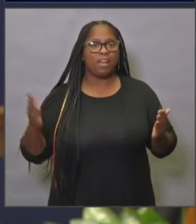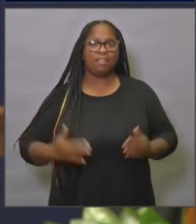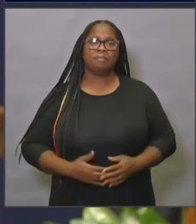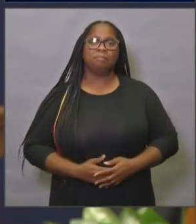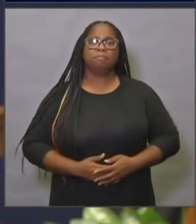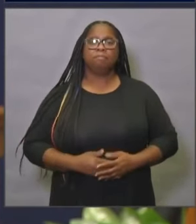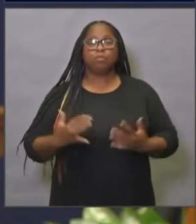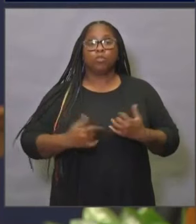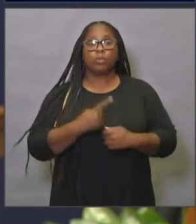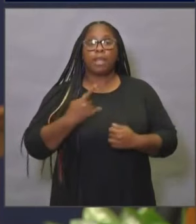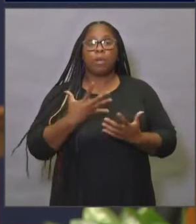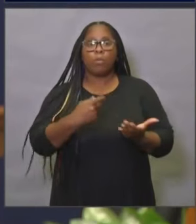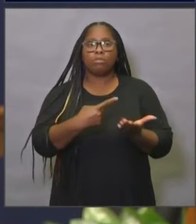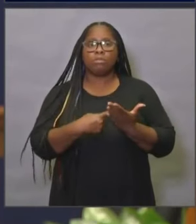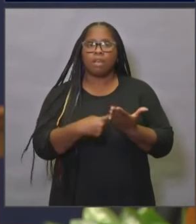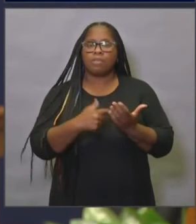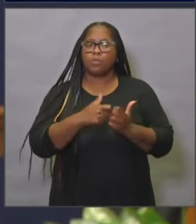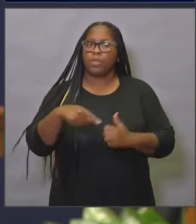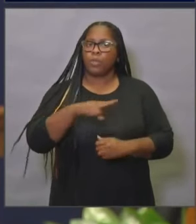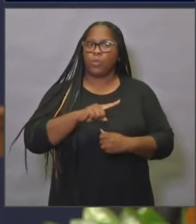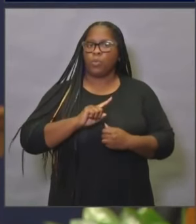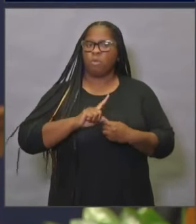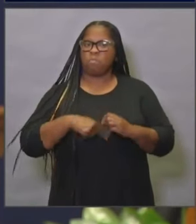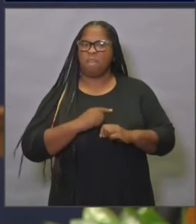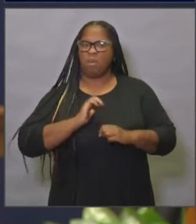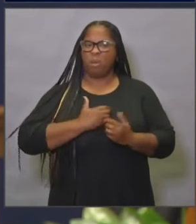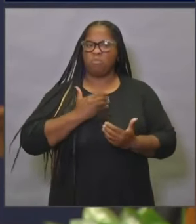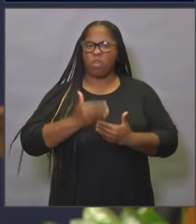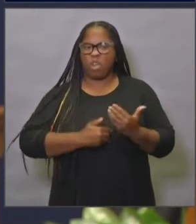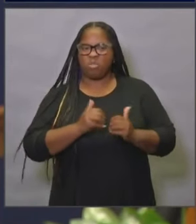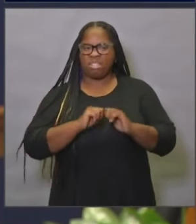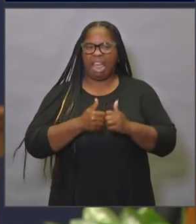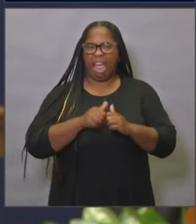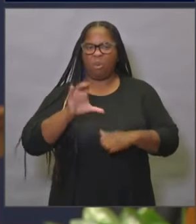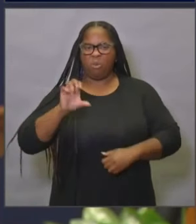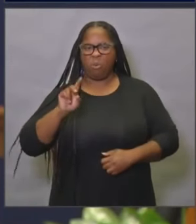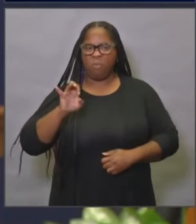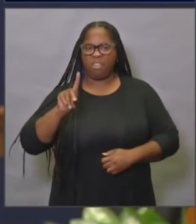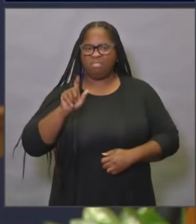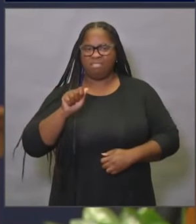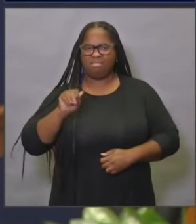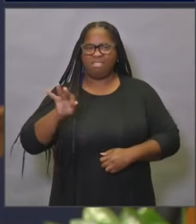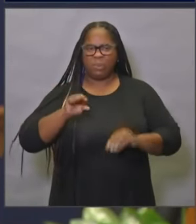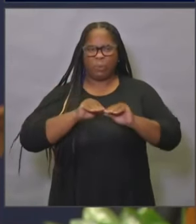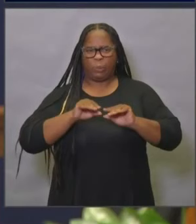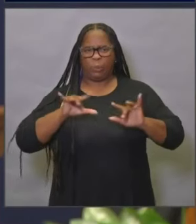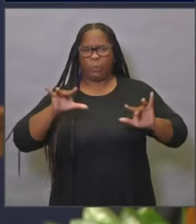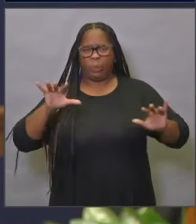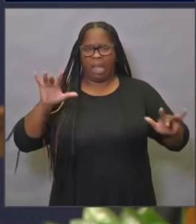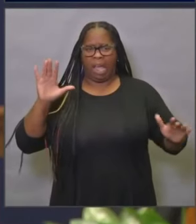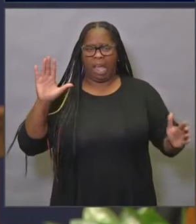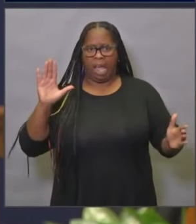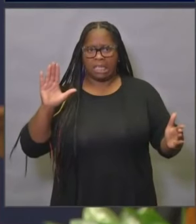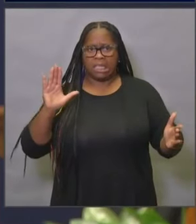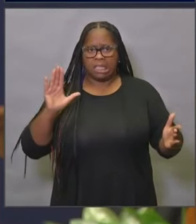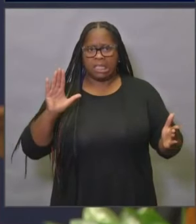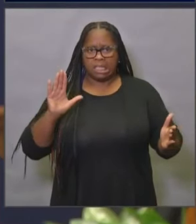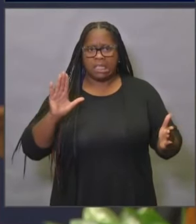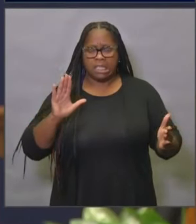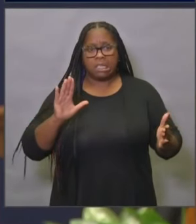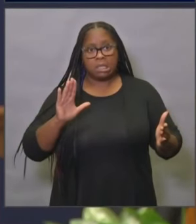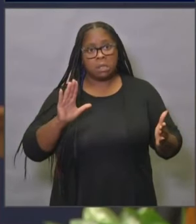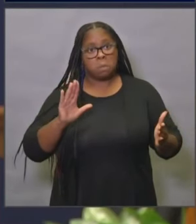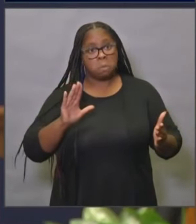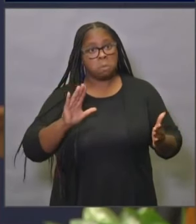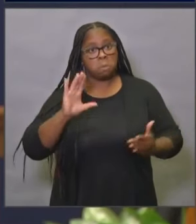Today, I'd like to talk to you a little bit about our progress in slowing the spread of COVID-19 that we appear to be making in LA County.